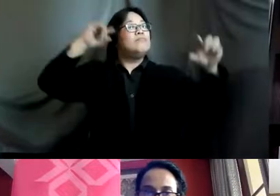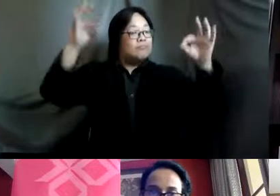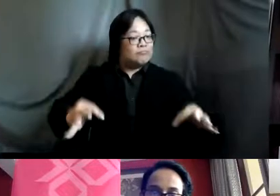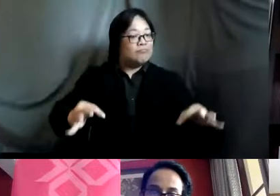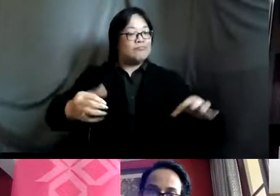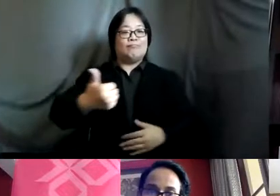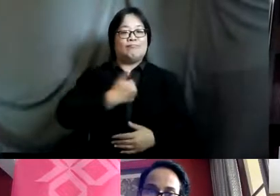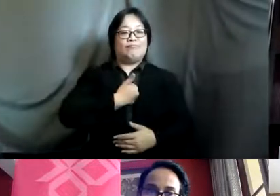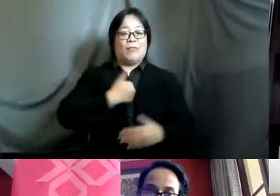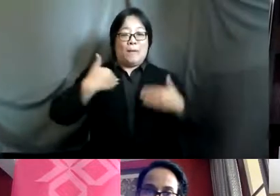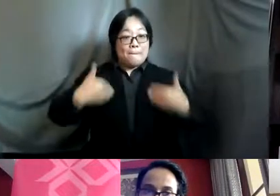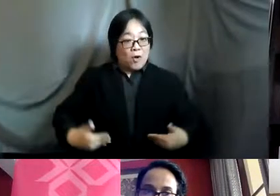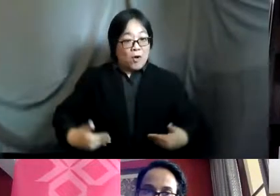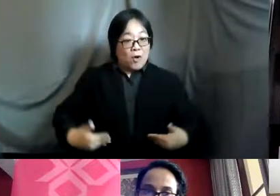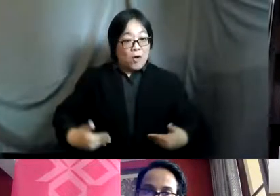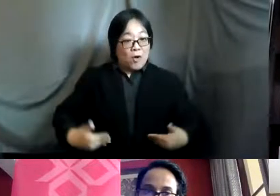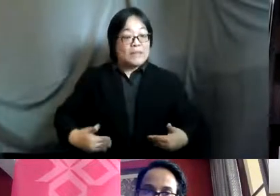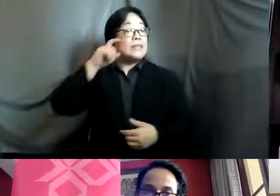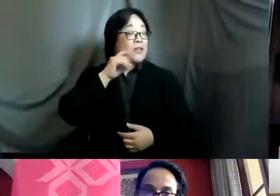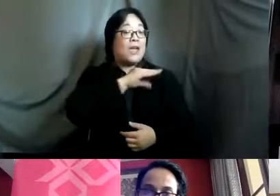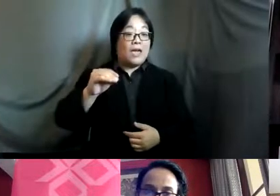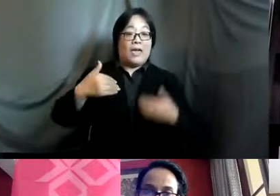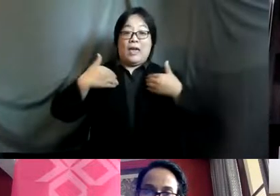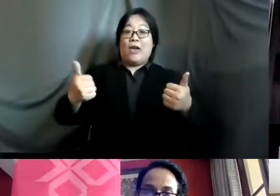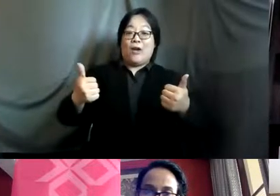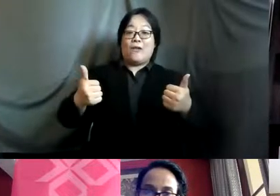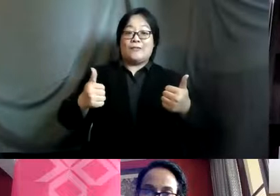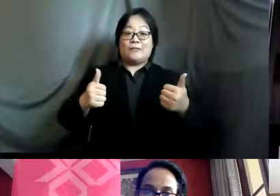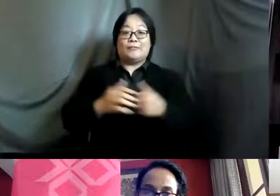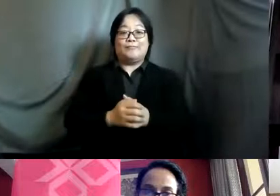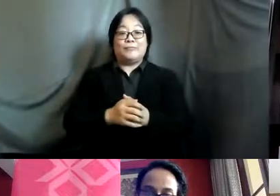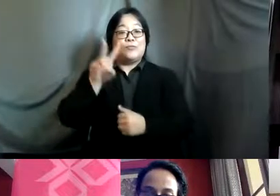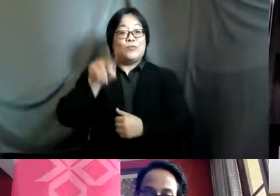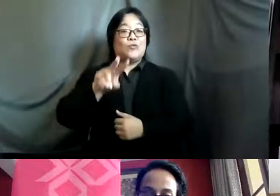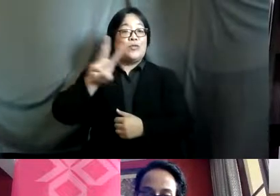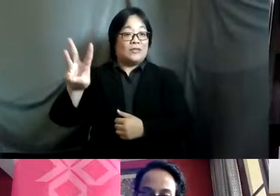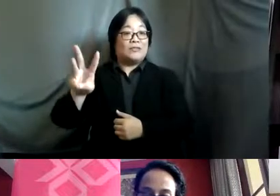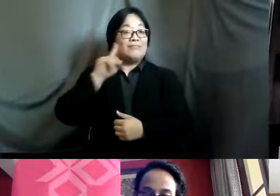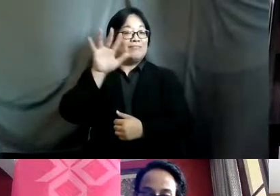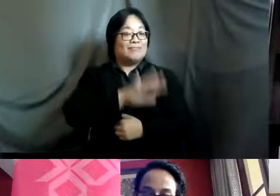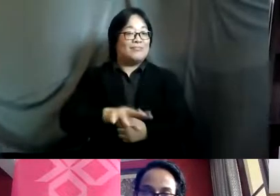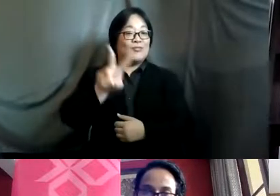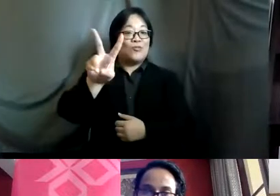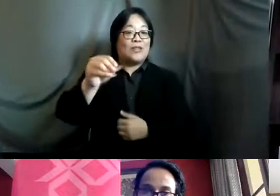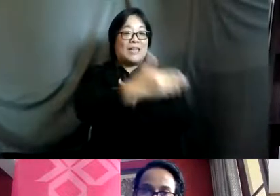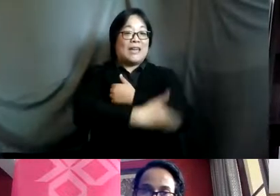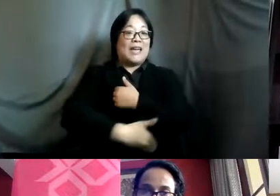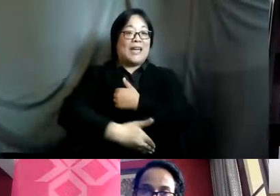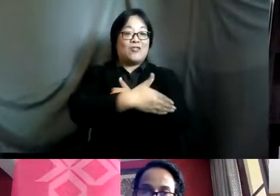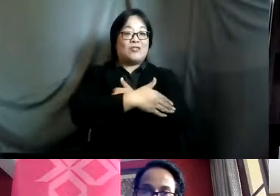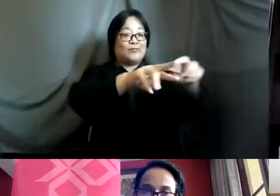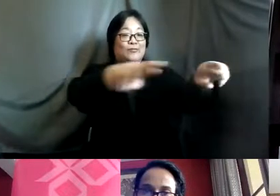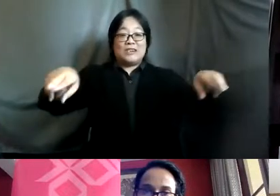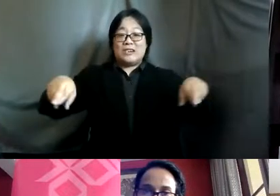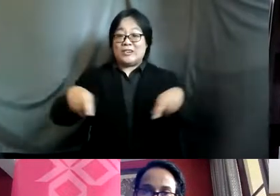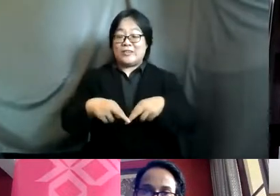bodies sexuality and reproduction by 2026 in at least 20 countries regionally that is both